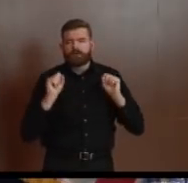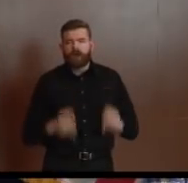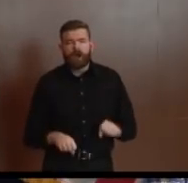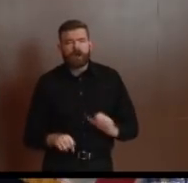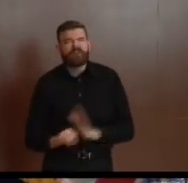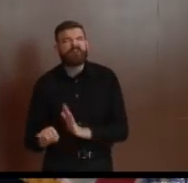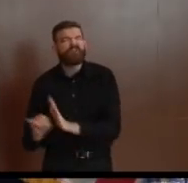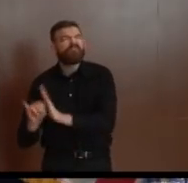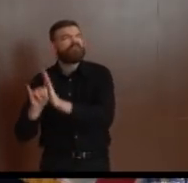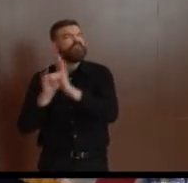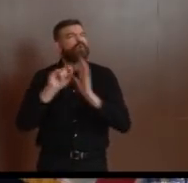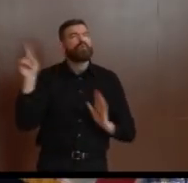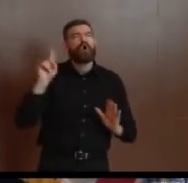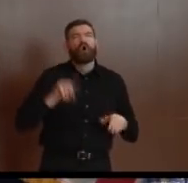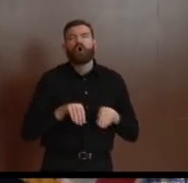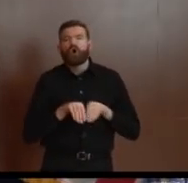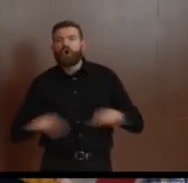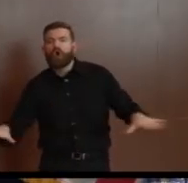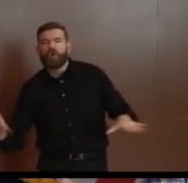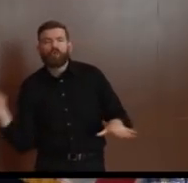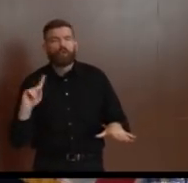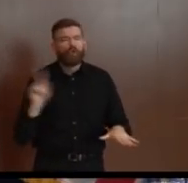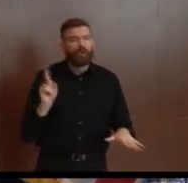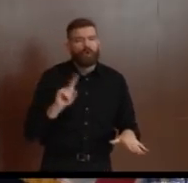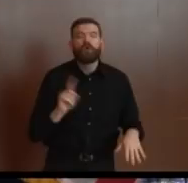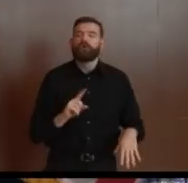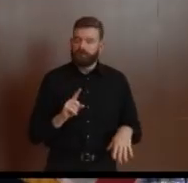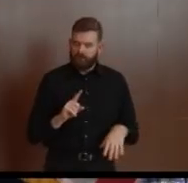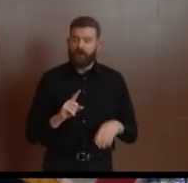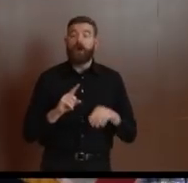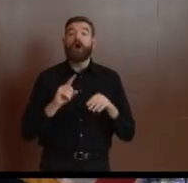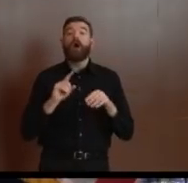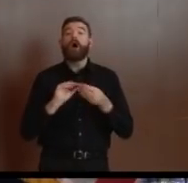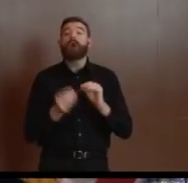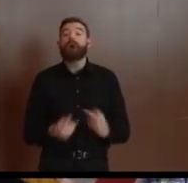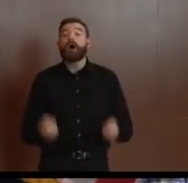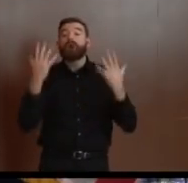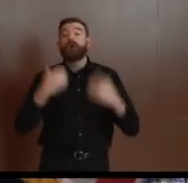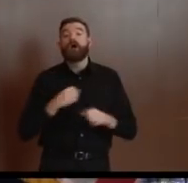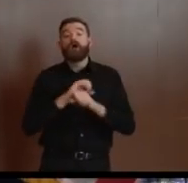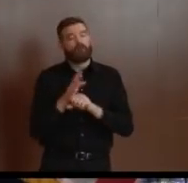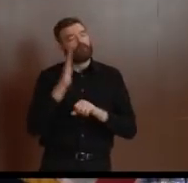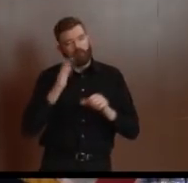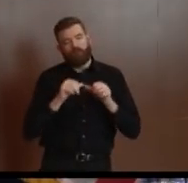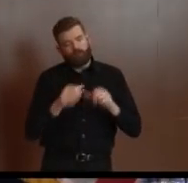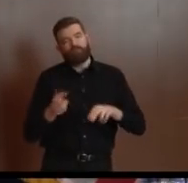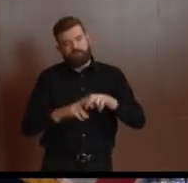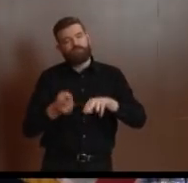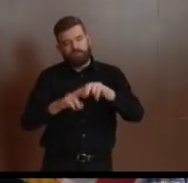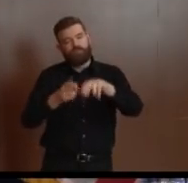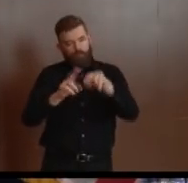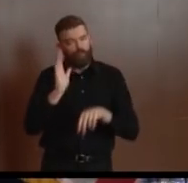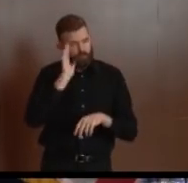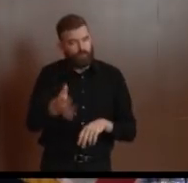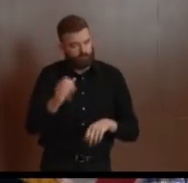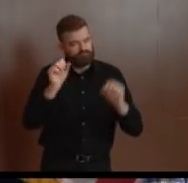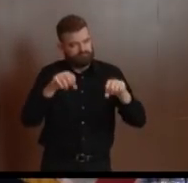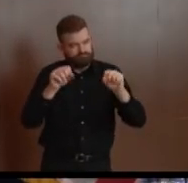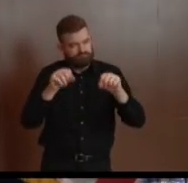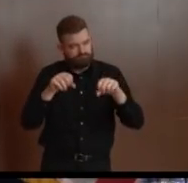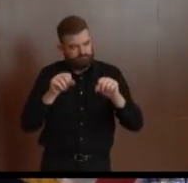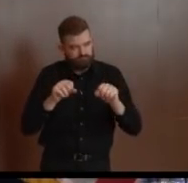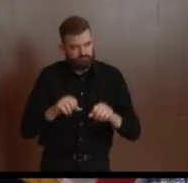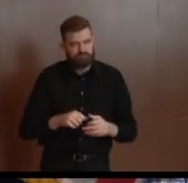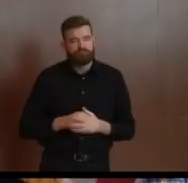these numbers to continue to rise as more testing sites open. And I'm going to say something – actually,